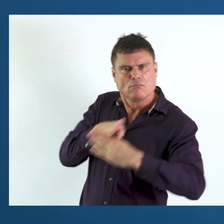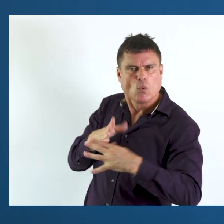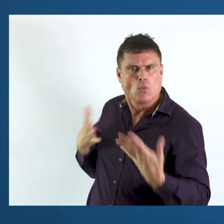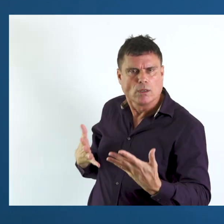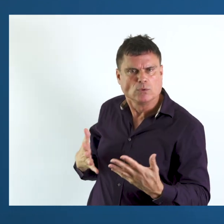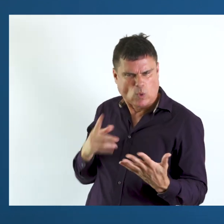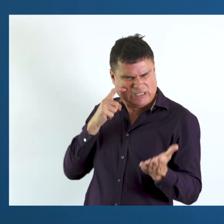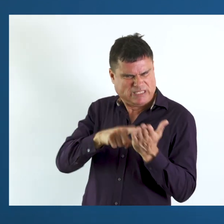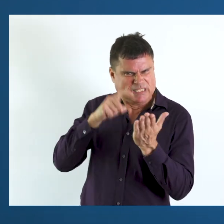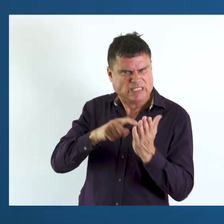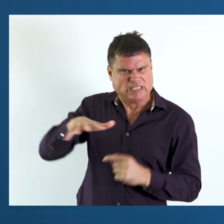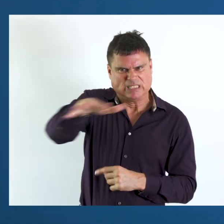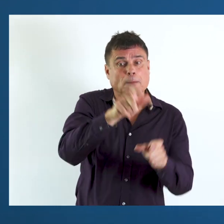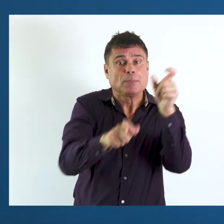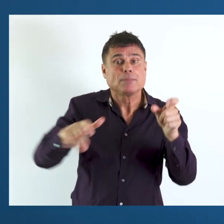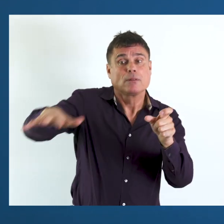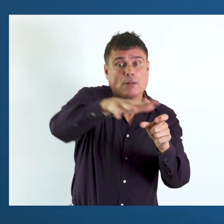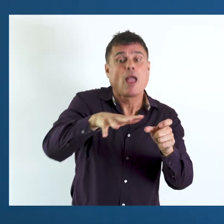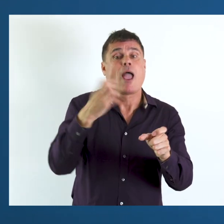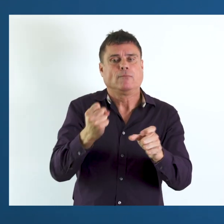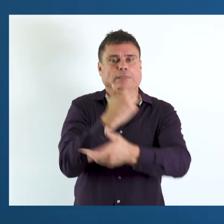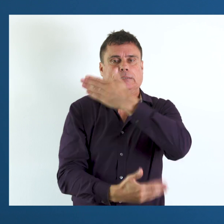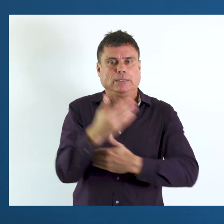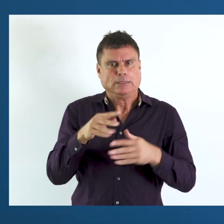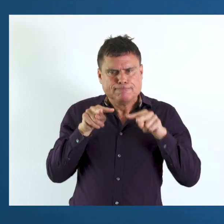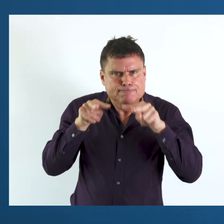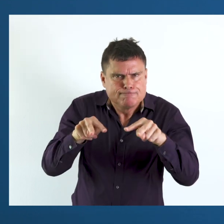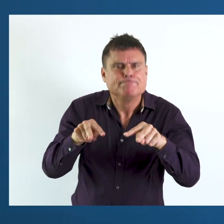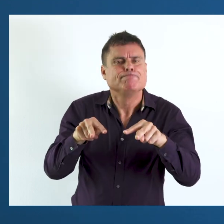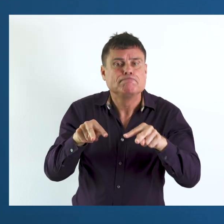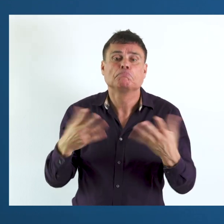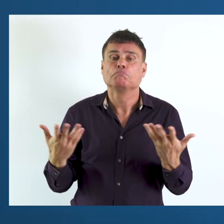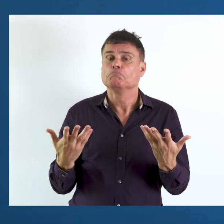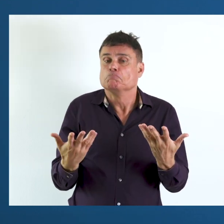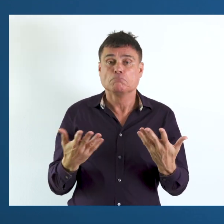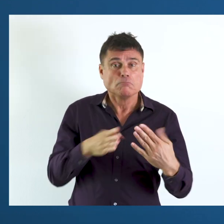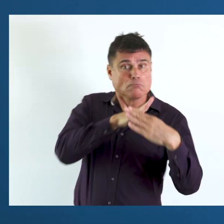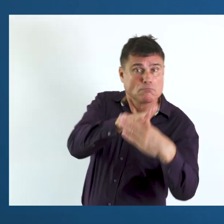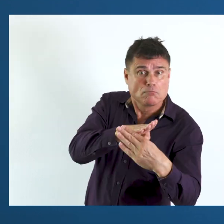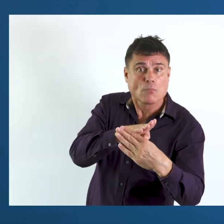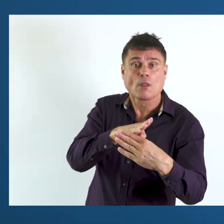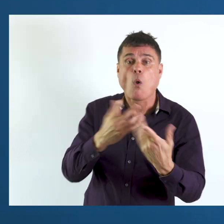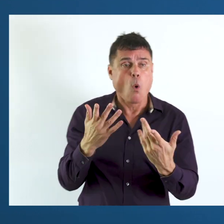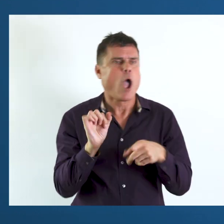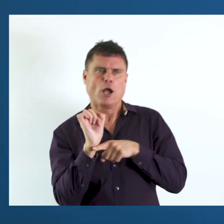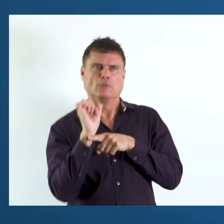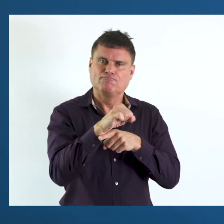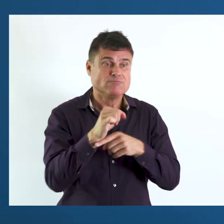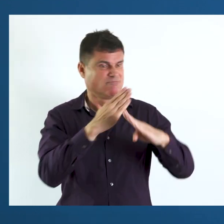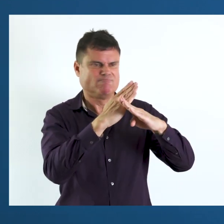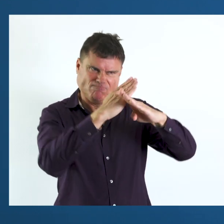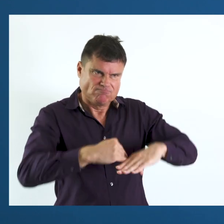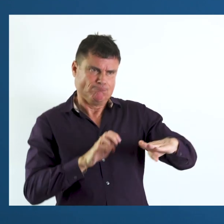as well as all of the background socio-demographic information that's important for identifying that population with disabilities,